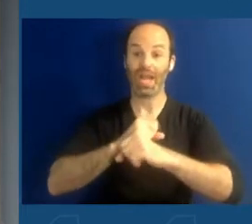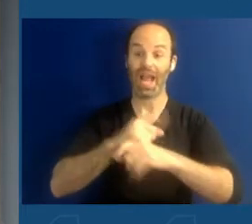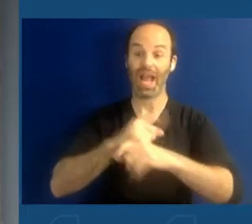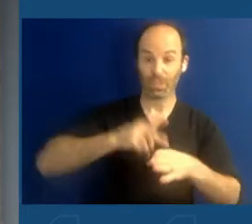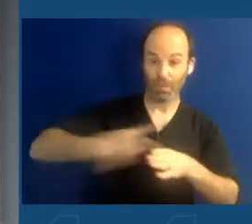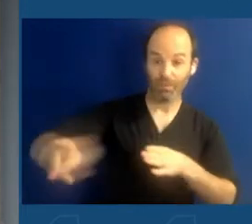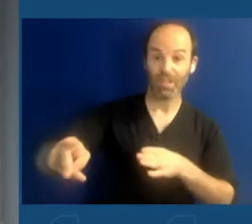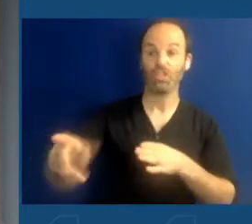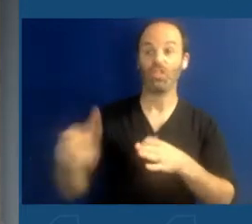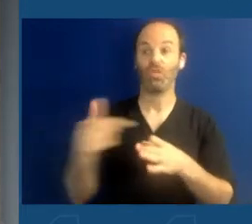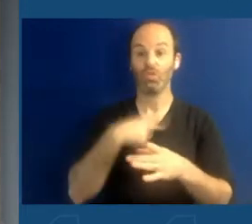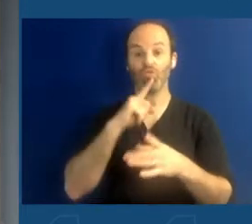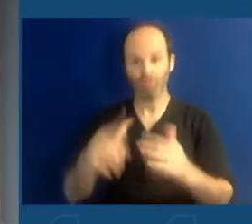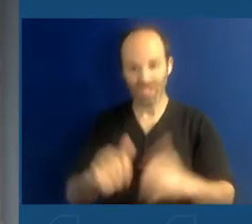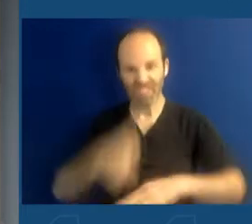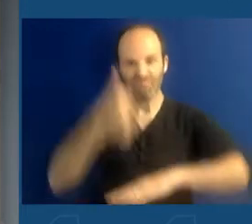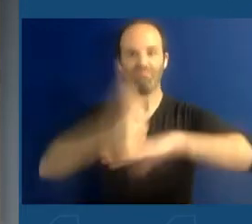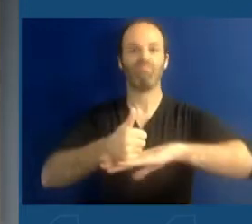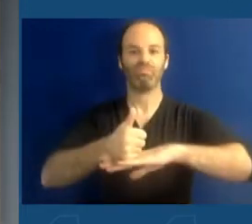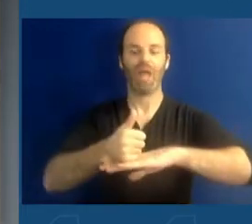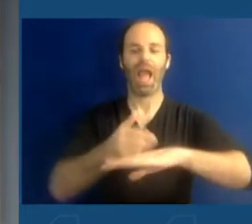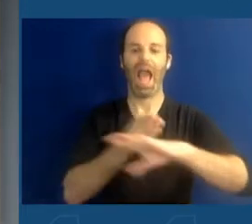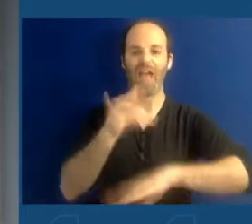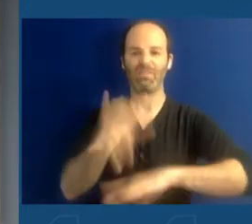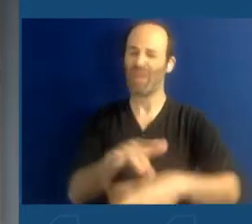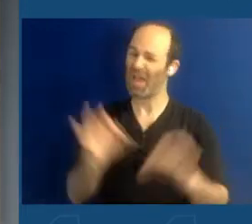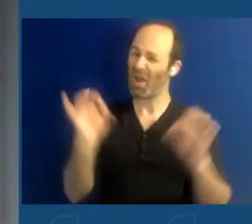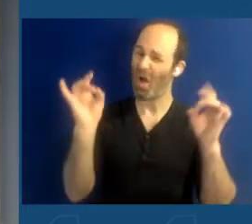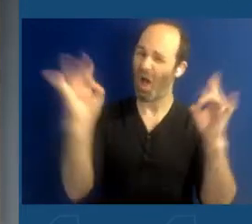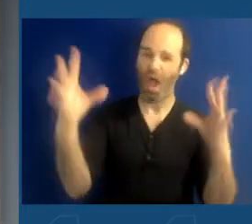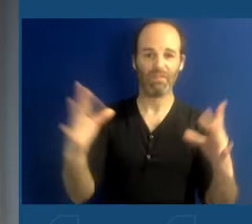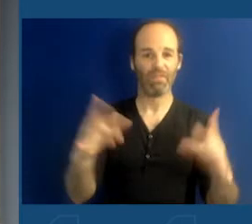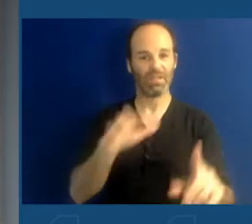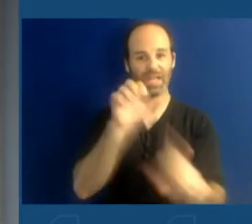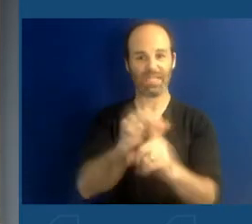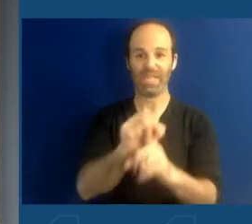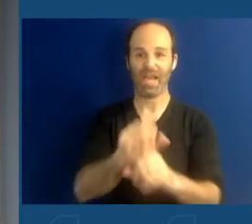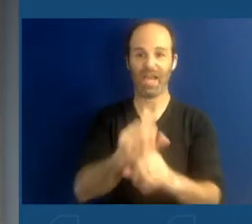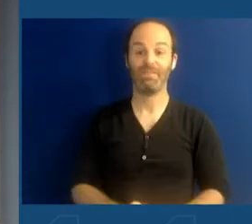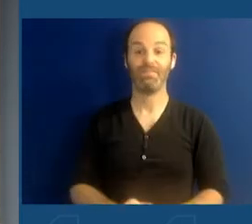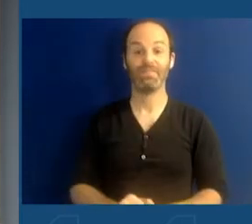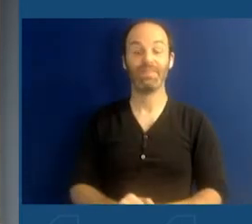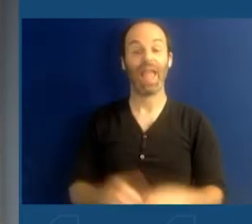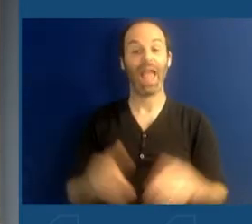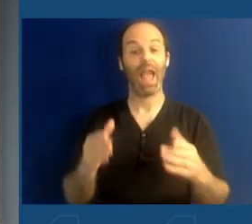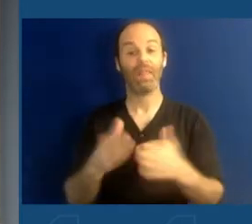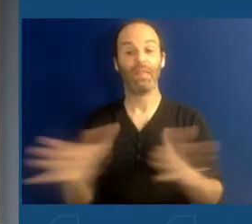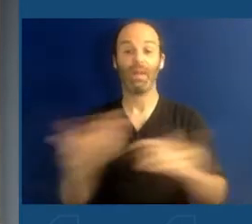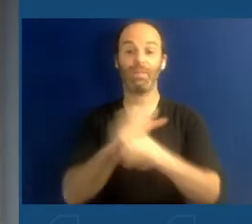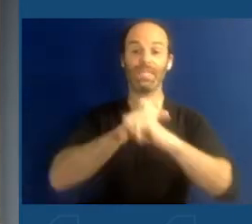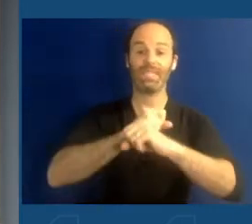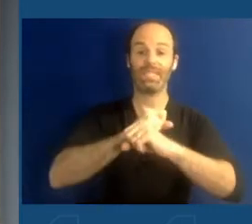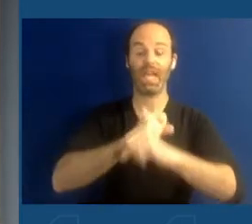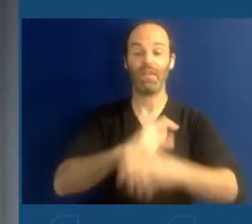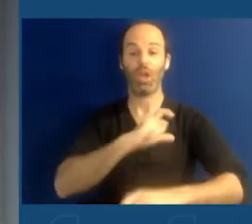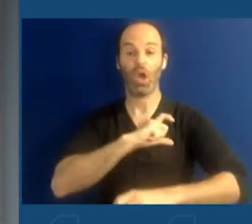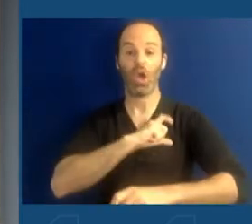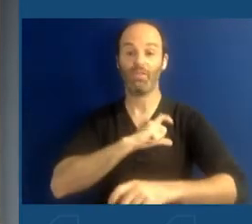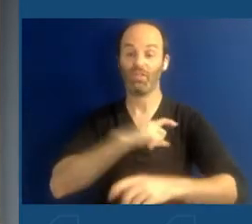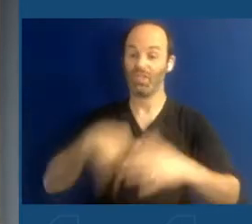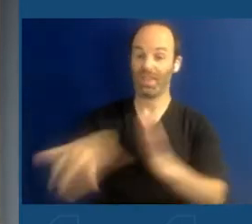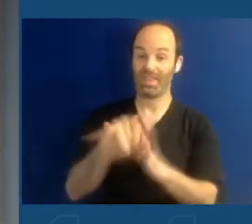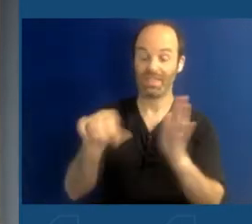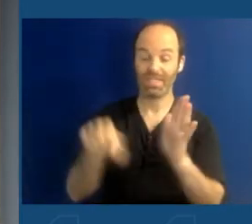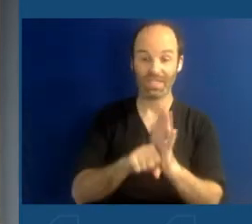horrible attack. And the public safety officers in the state have done everything they can do